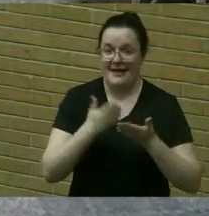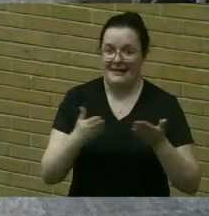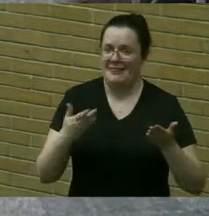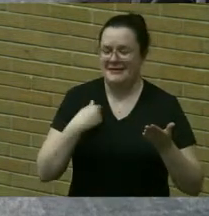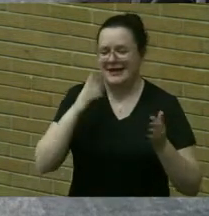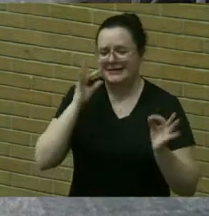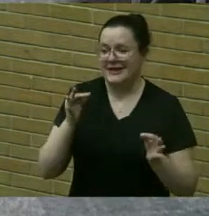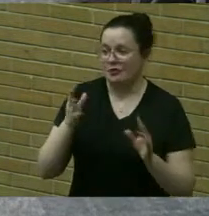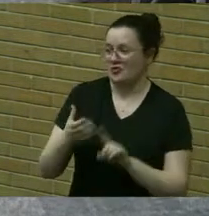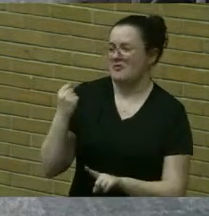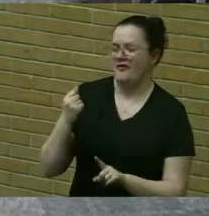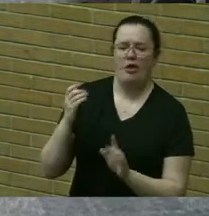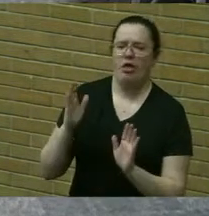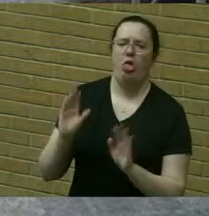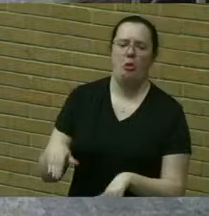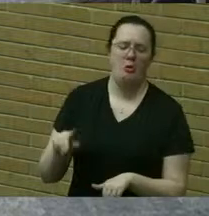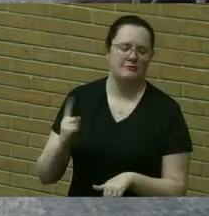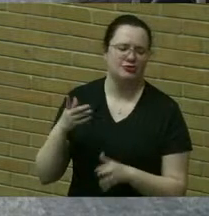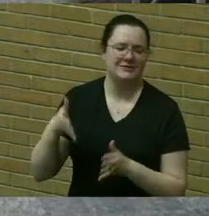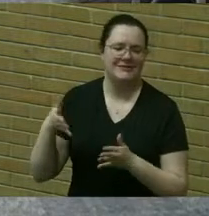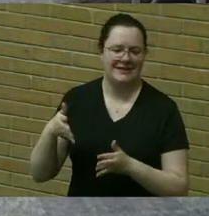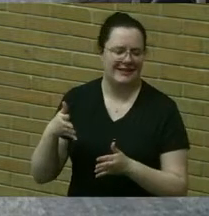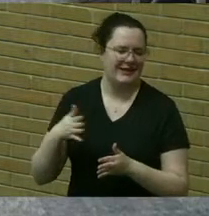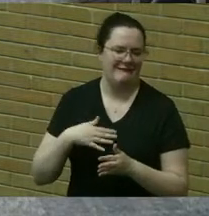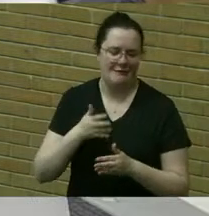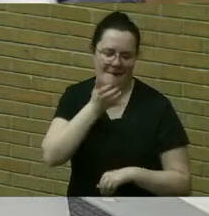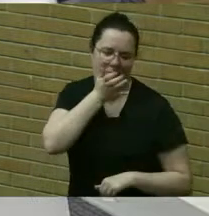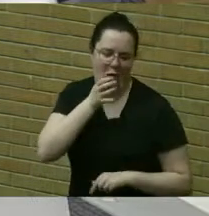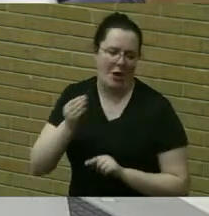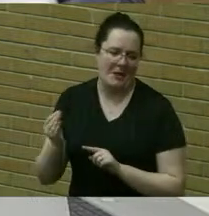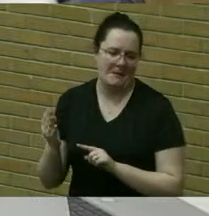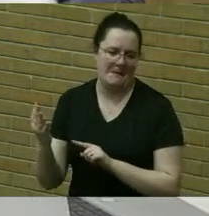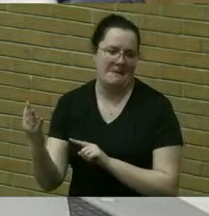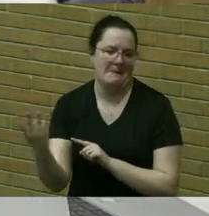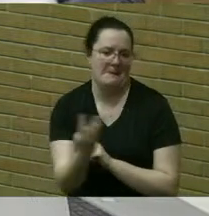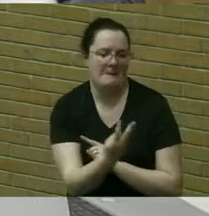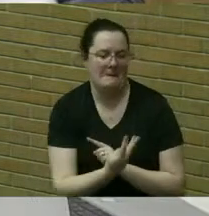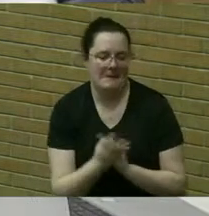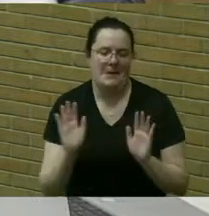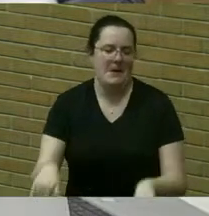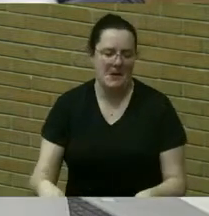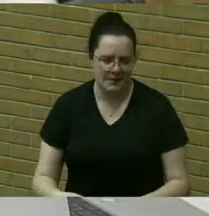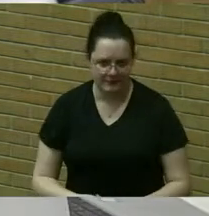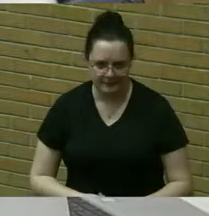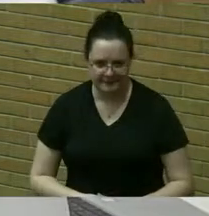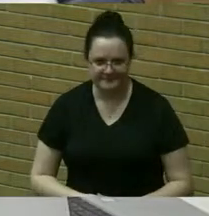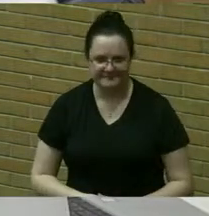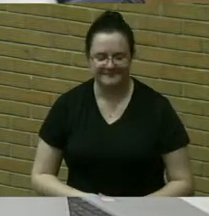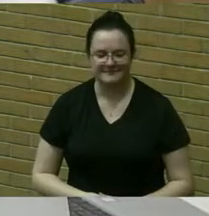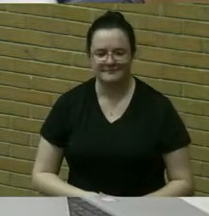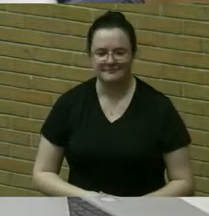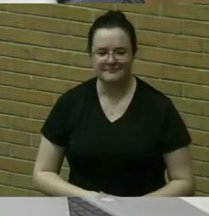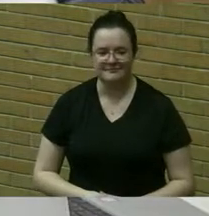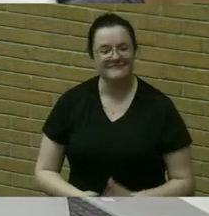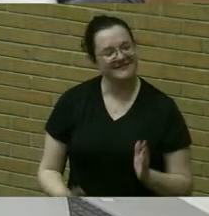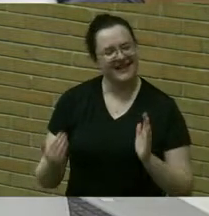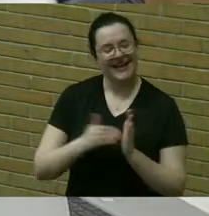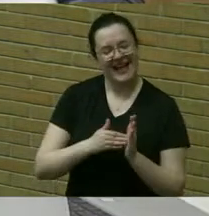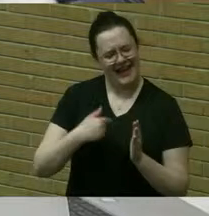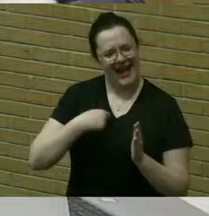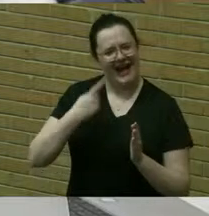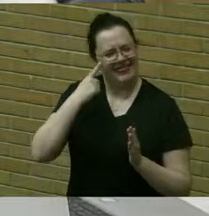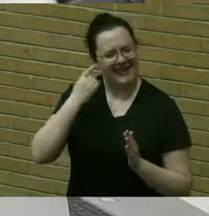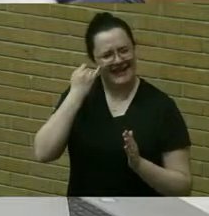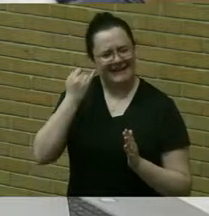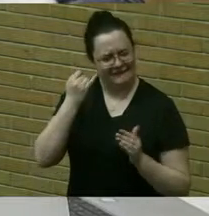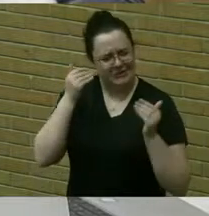remove from the margins of my lawn that um you know again yeah i think if we go and look at